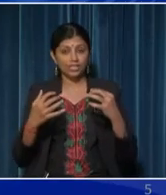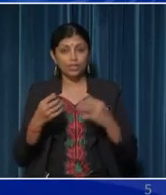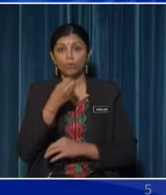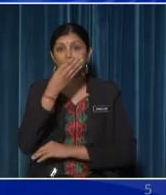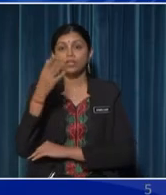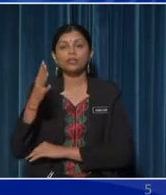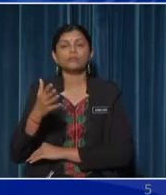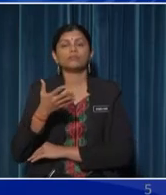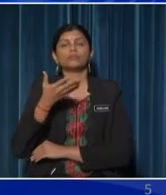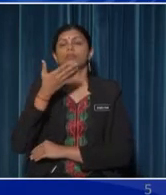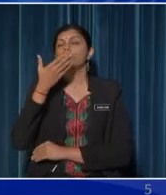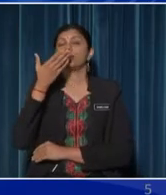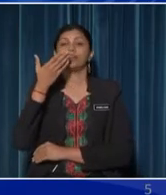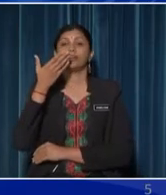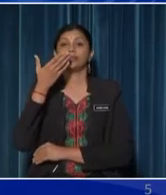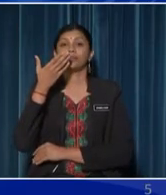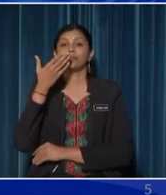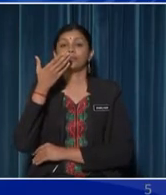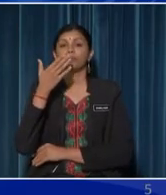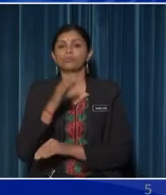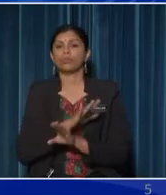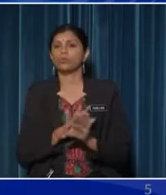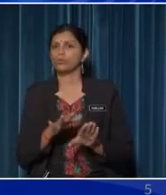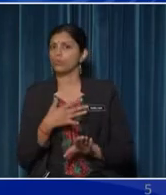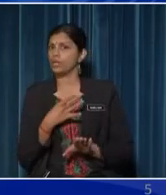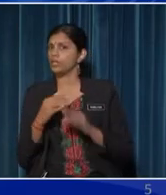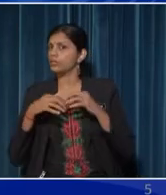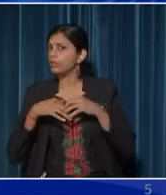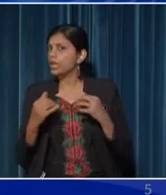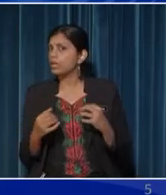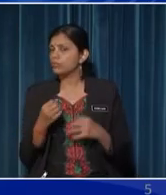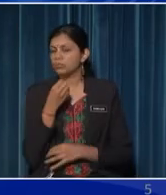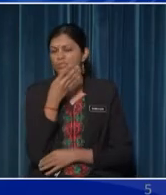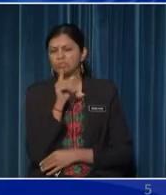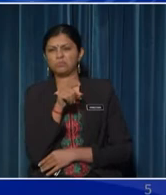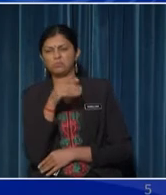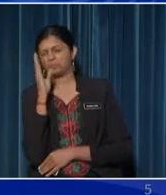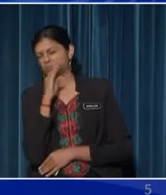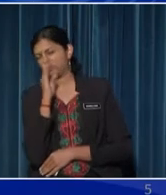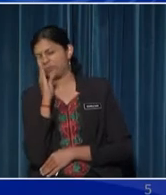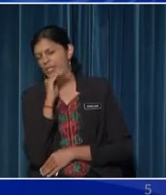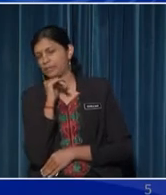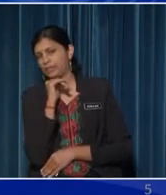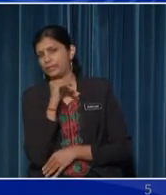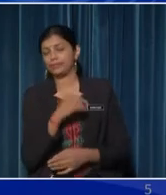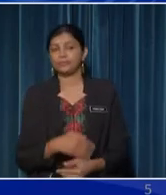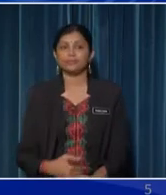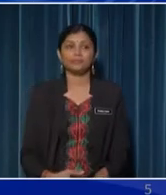pleasant smell And those who don't like the durian will say that it has a bad smell